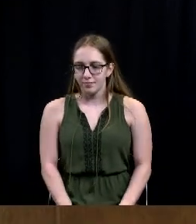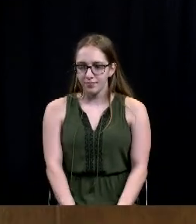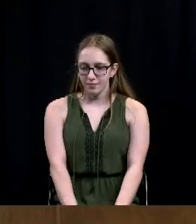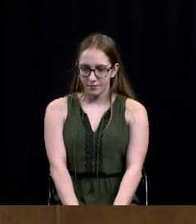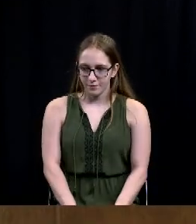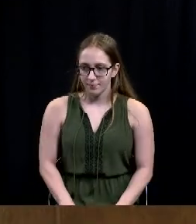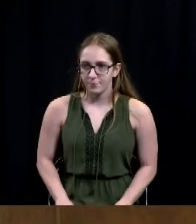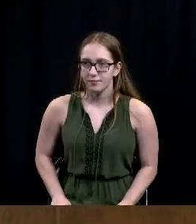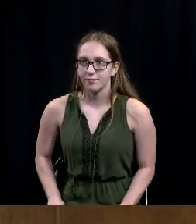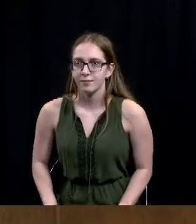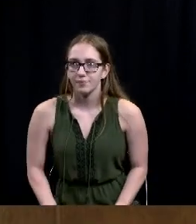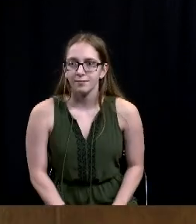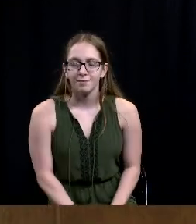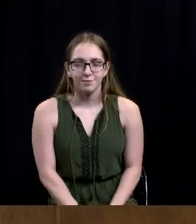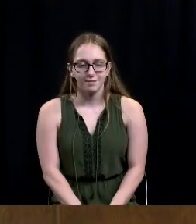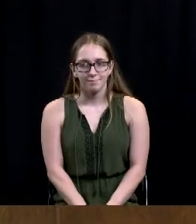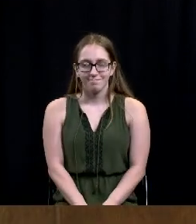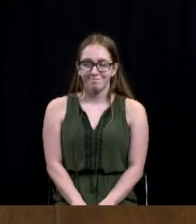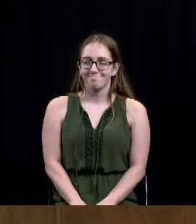jonathan thank you